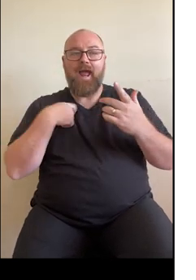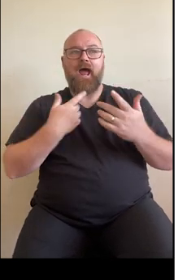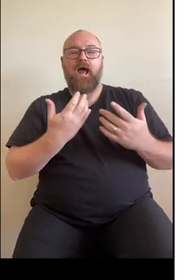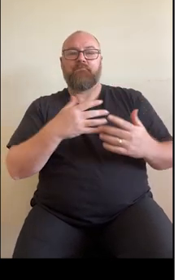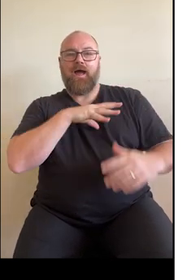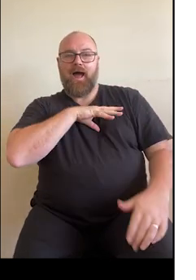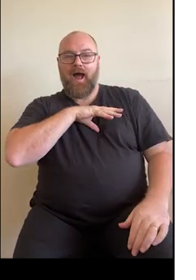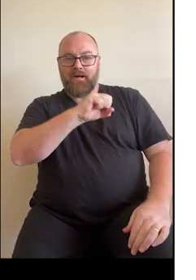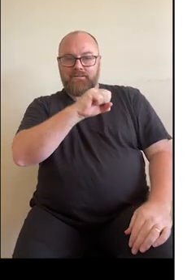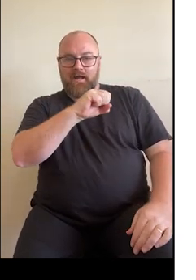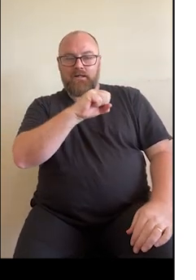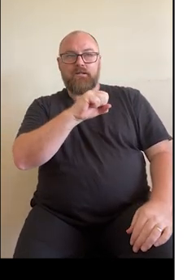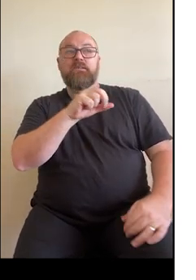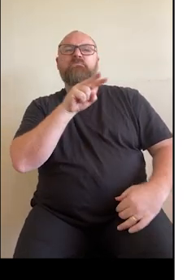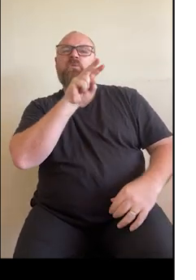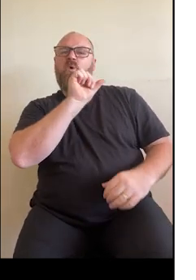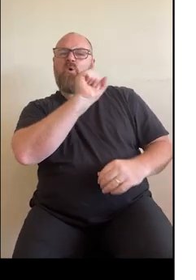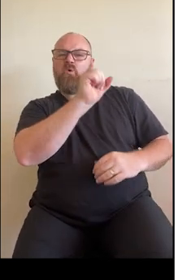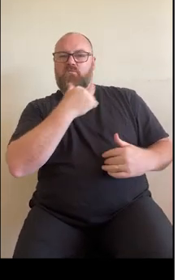her healthcare journey.